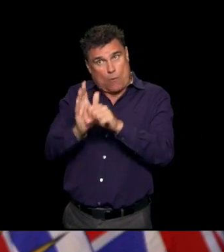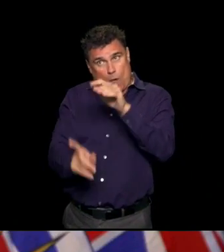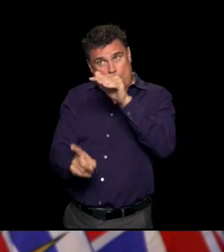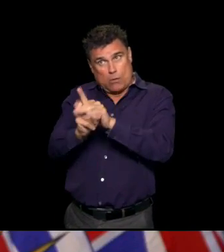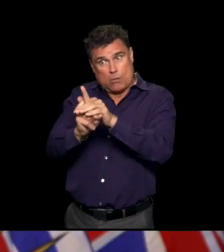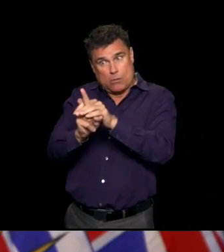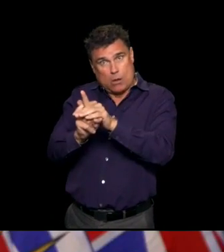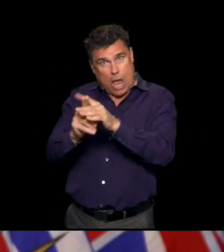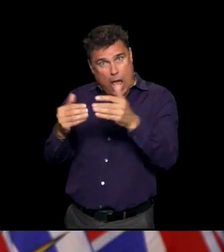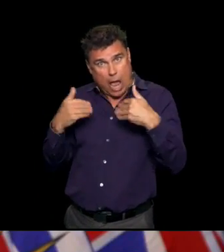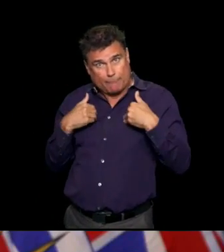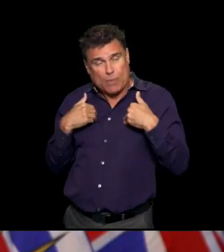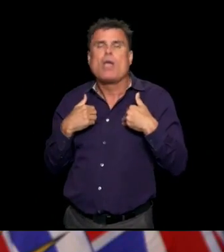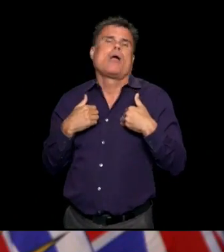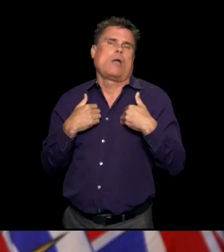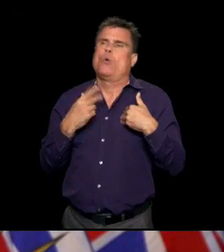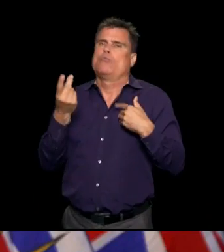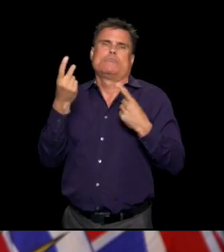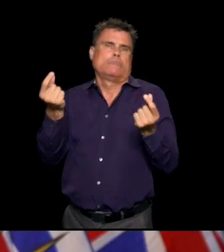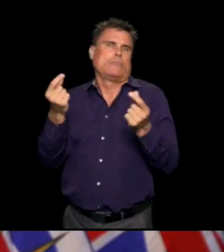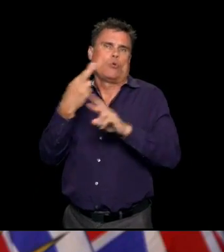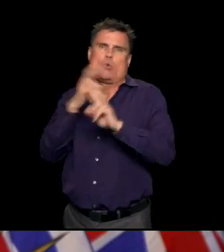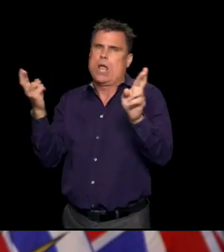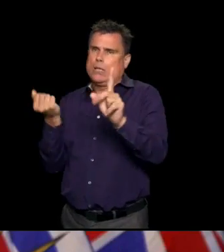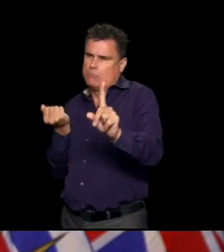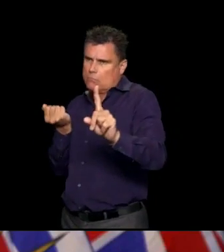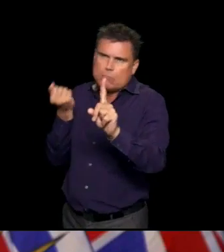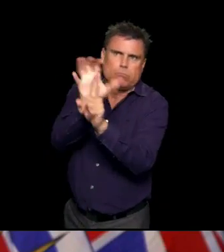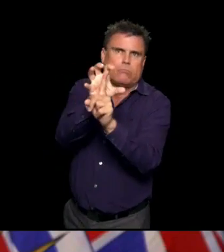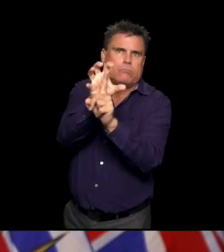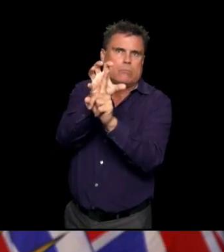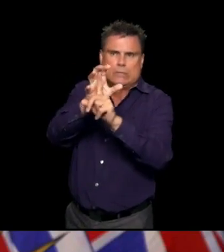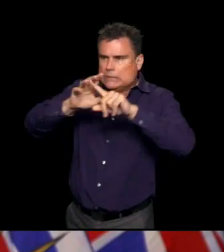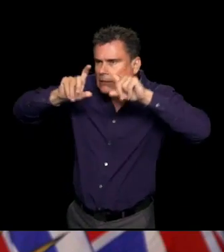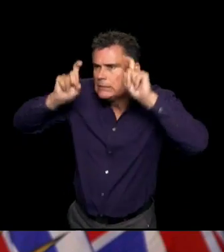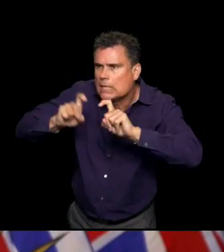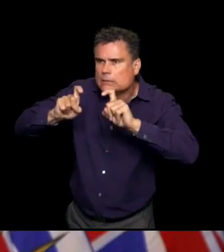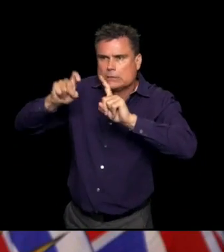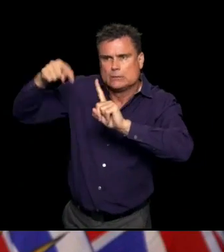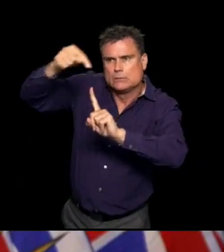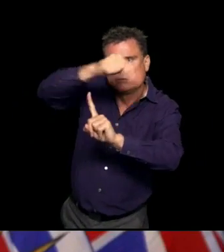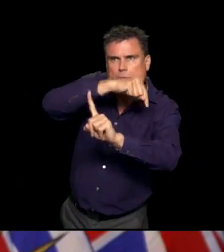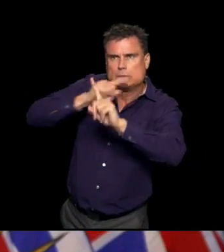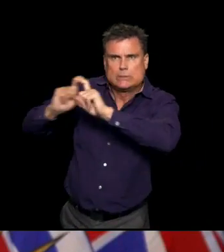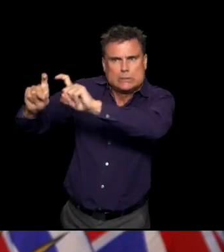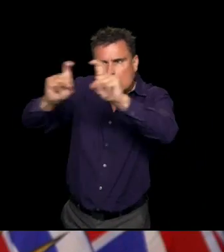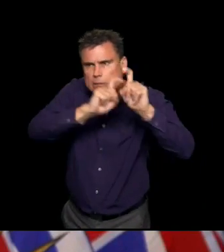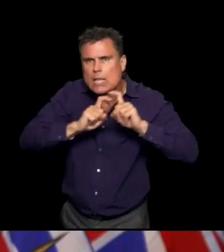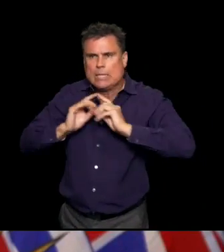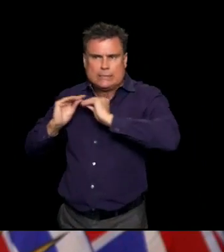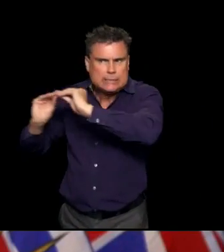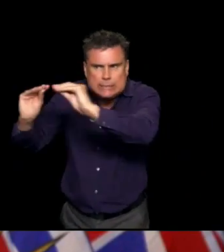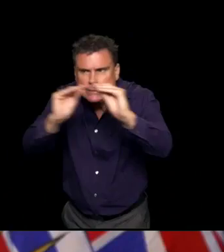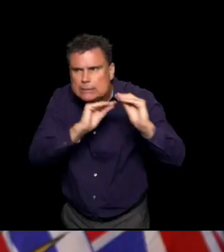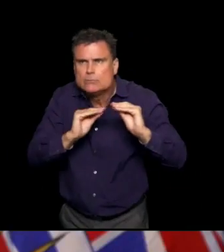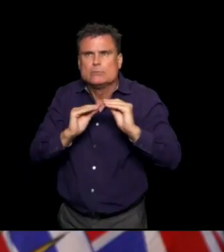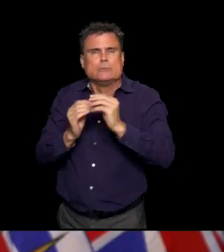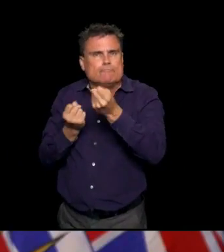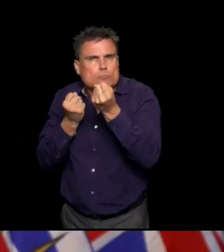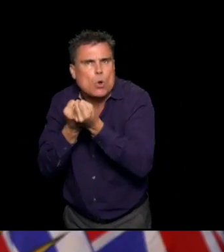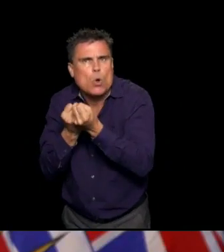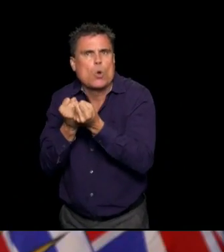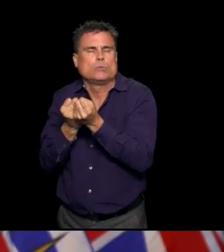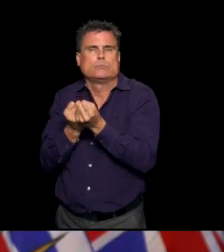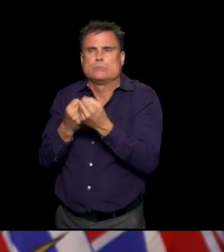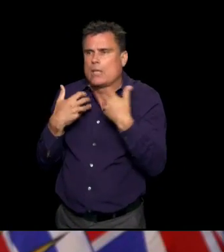school community and to make sure they get the notification they need, they get the testing if it's needed. But we also have to remember